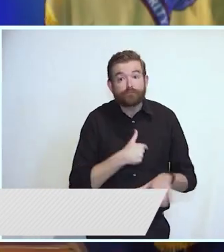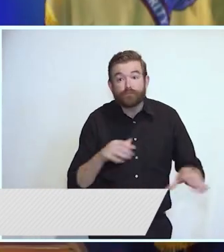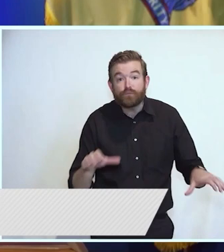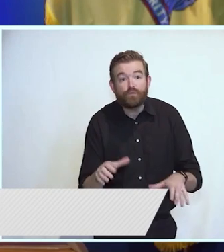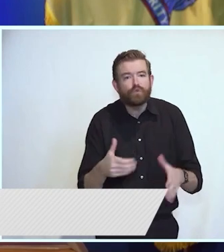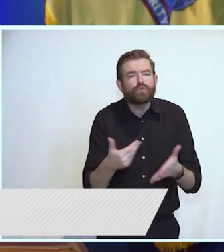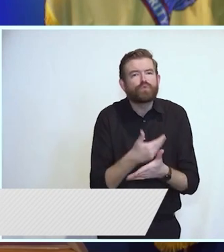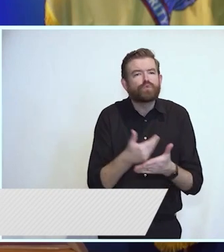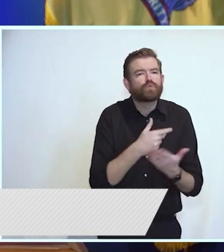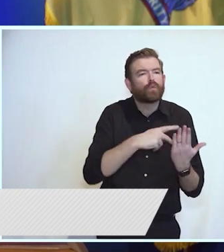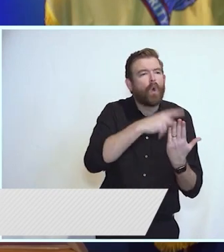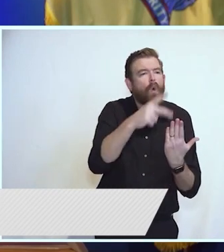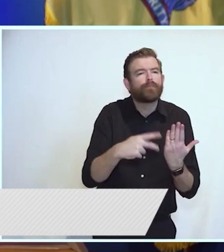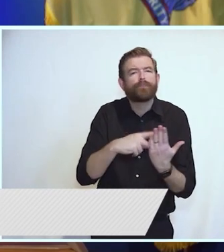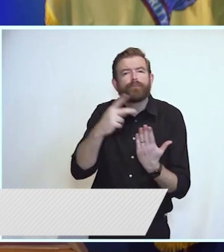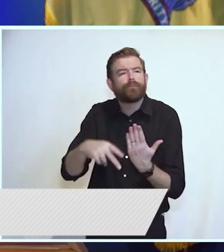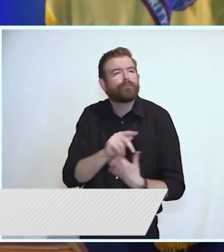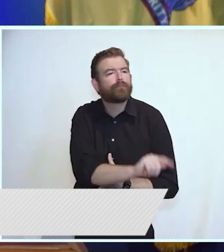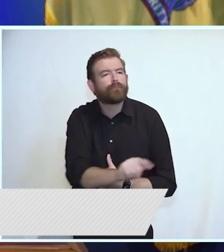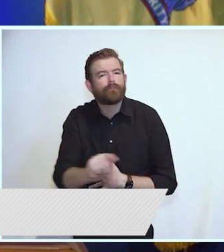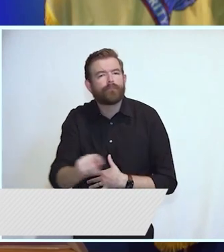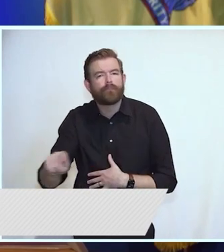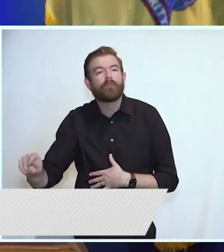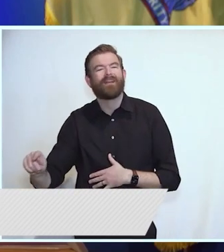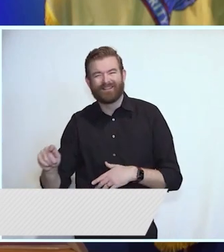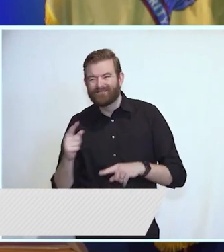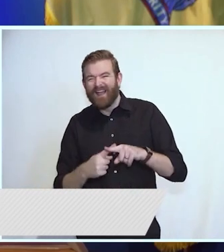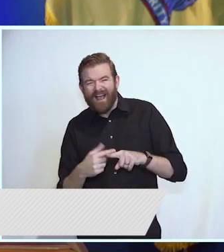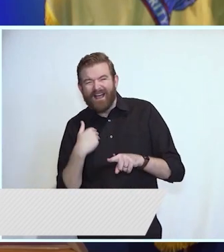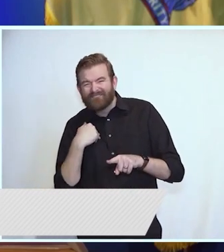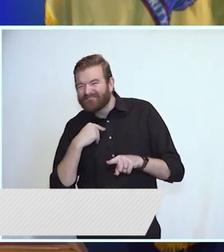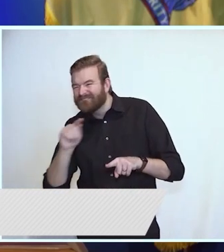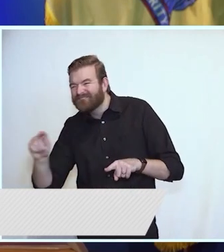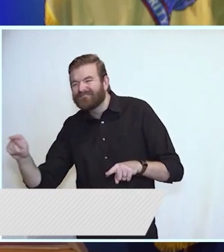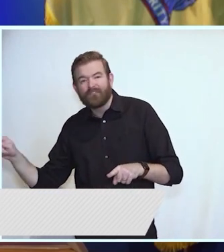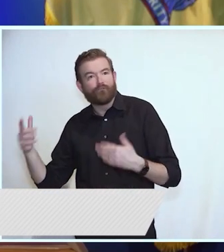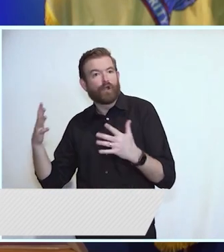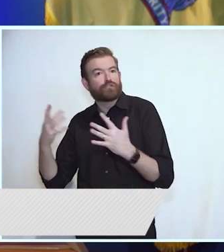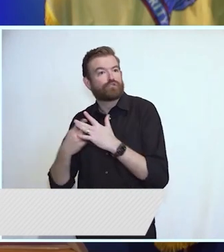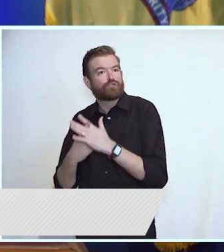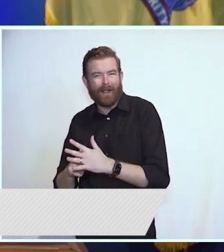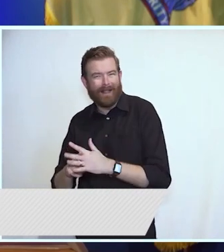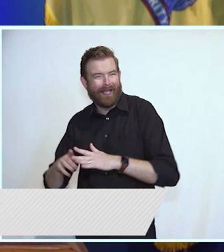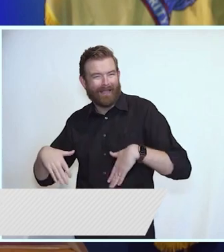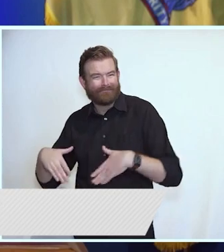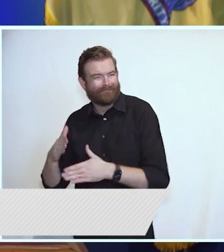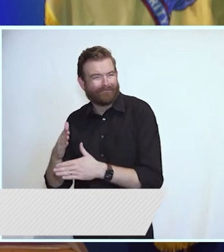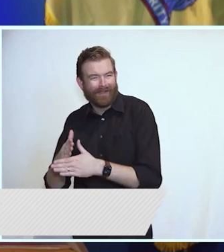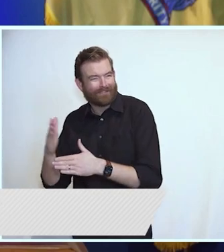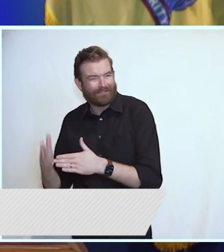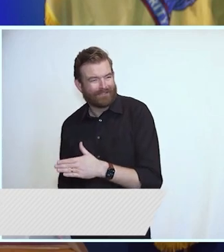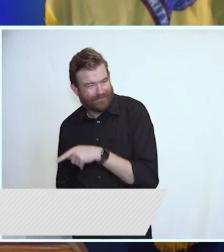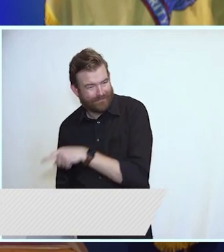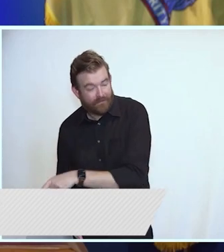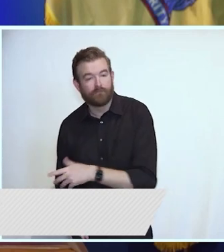too long with many of the things that were given away. Our economy is far from in great position.